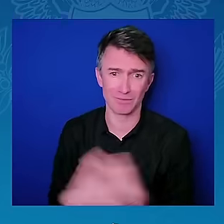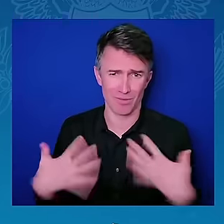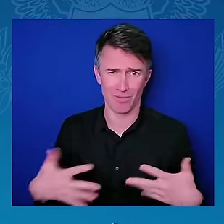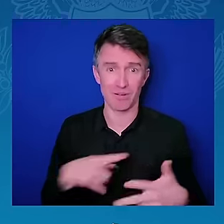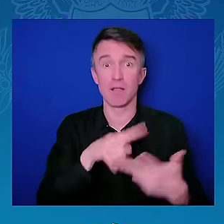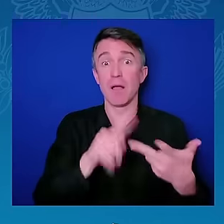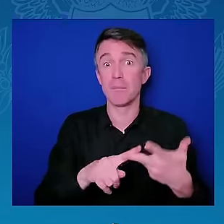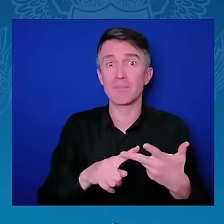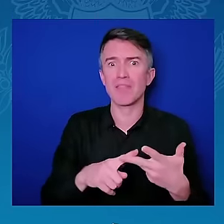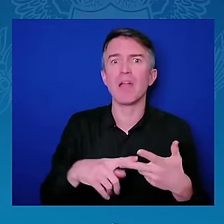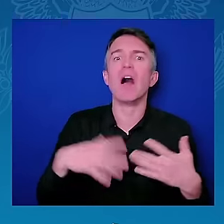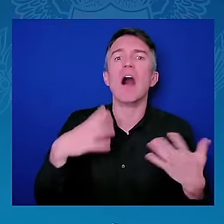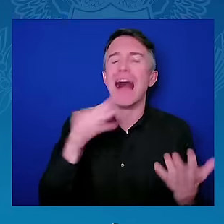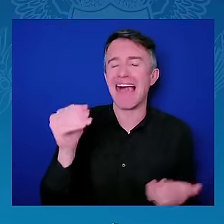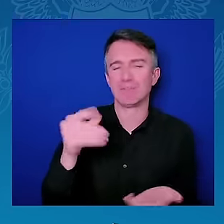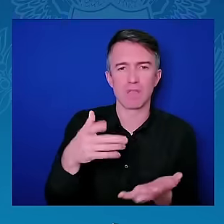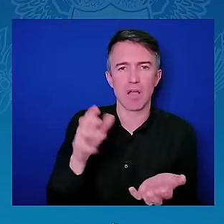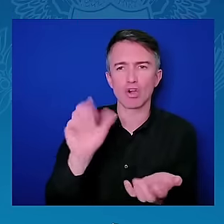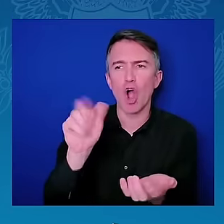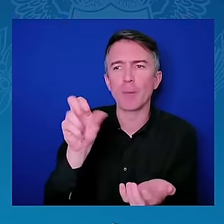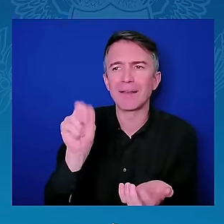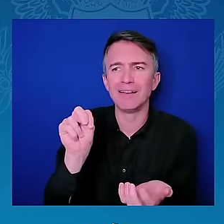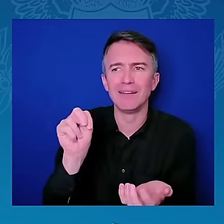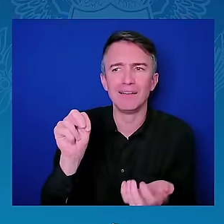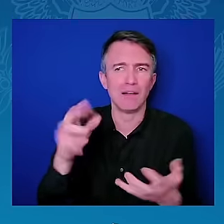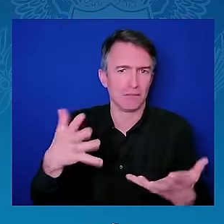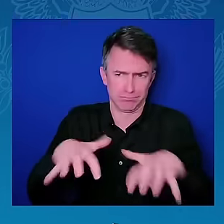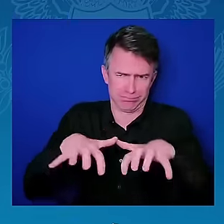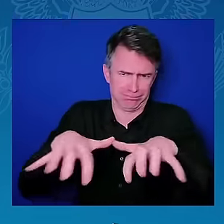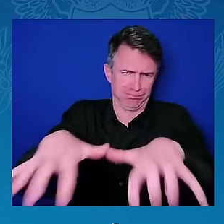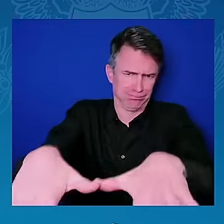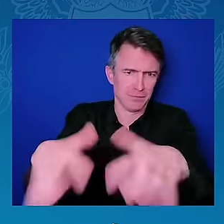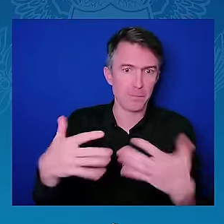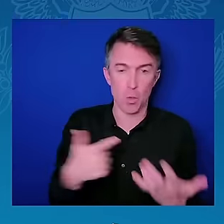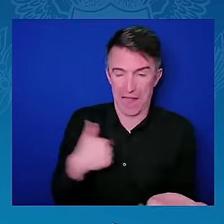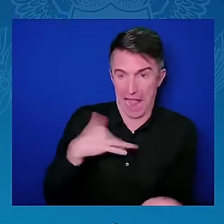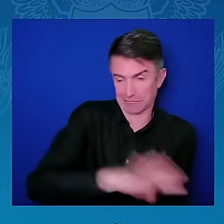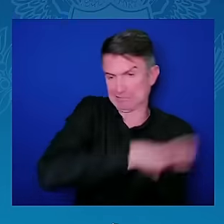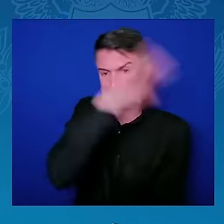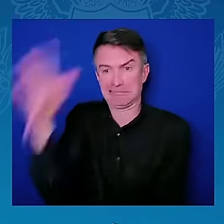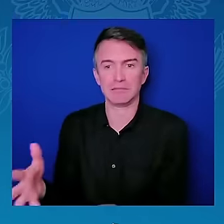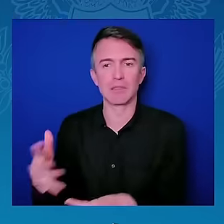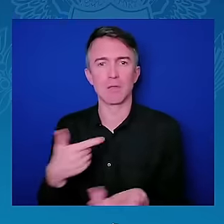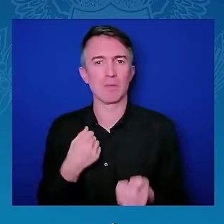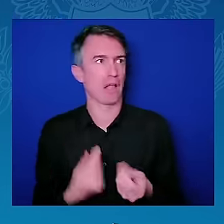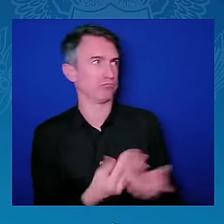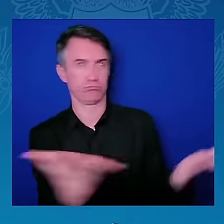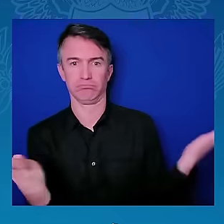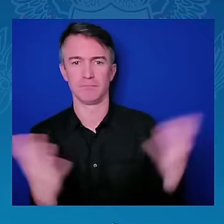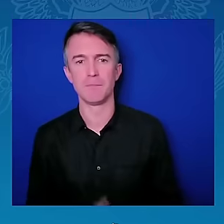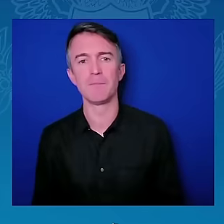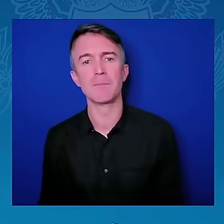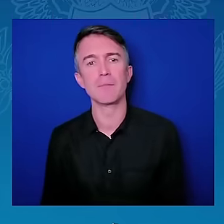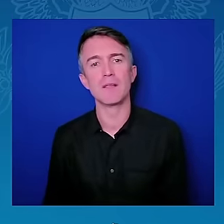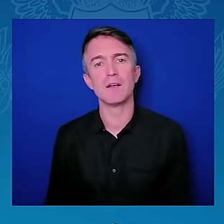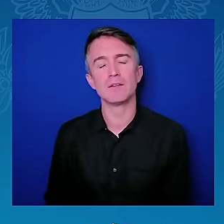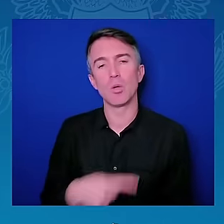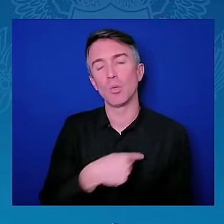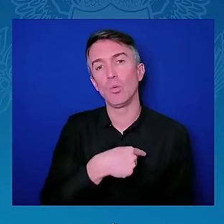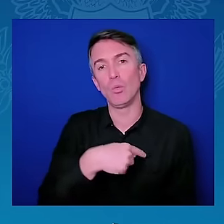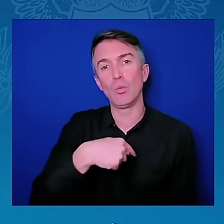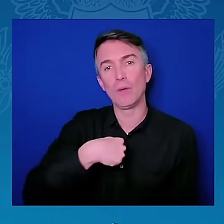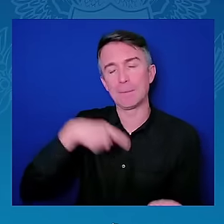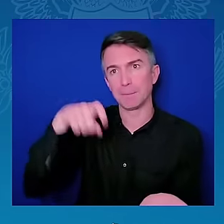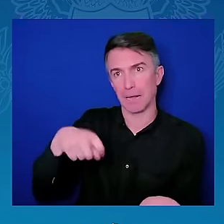narrative. And for the first time, we had a different conversation. We are discussing, since we have tremendous